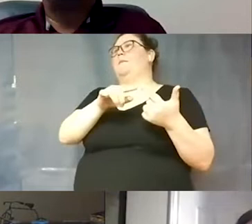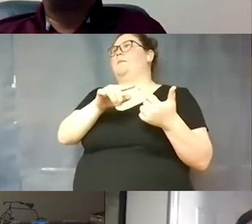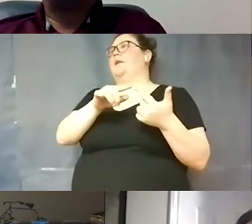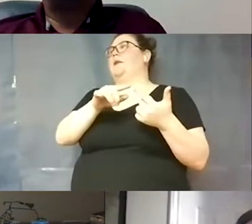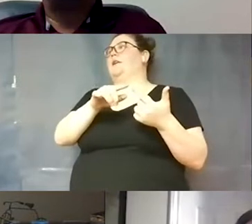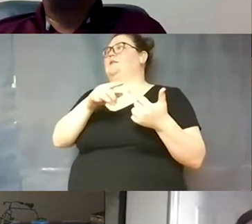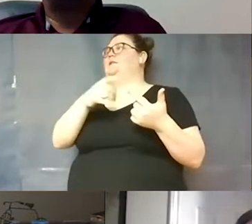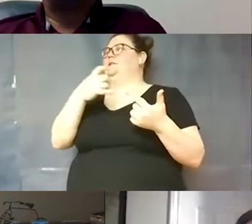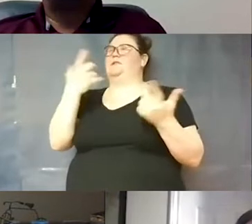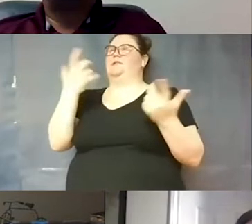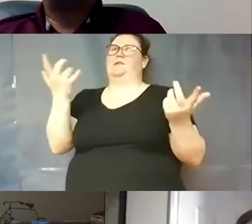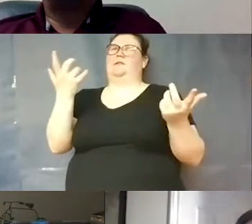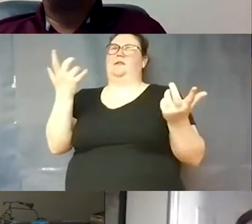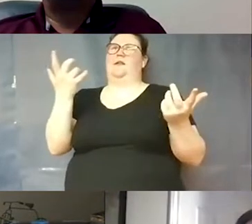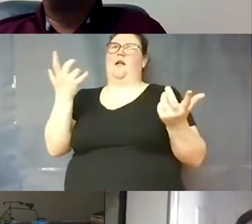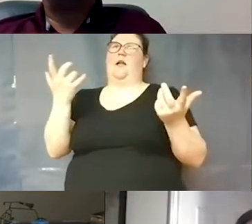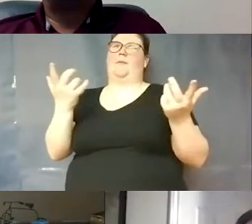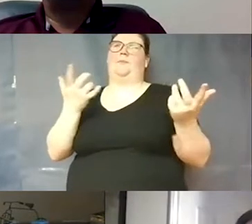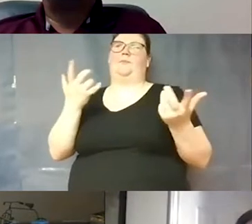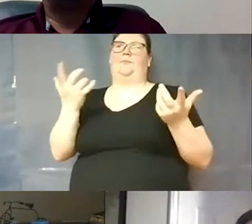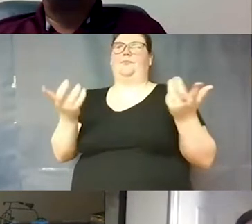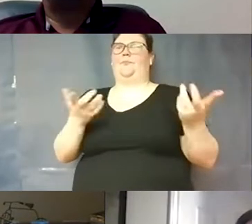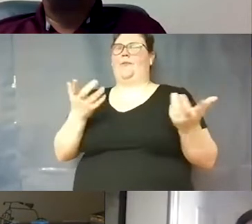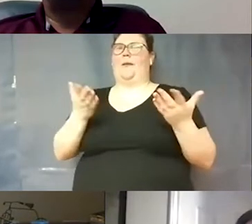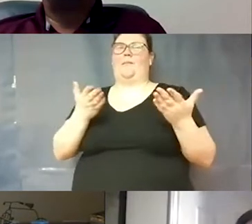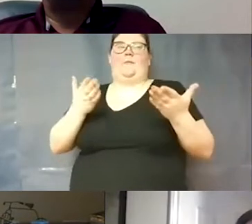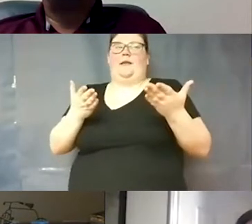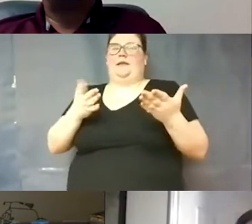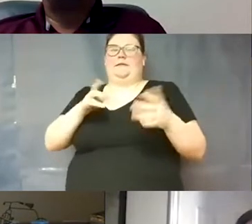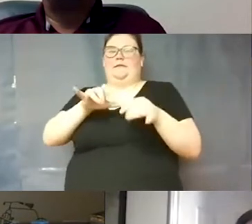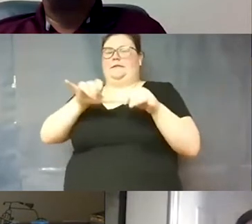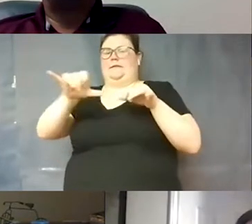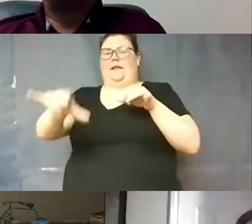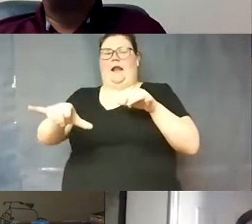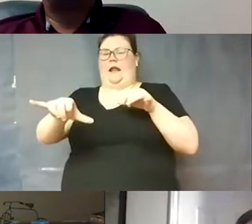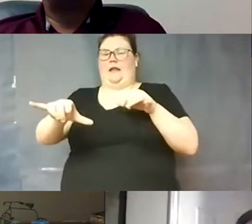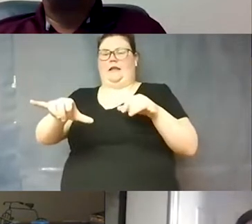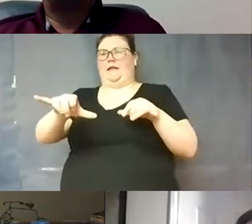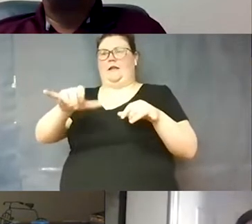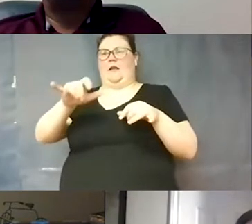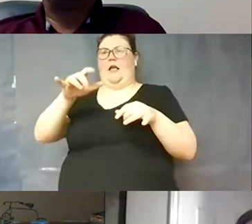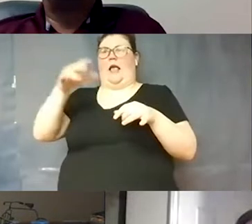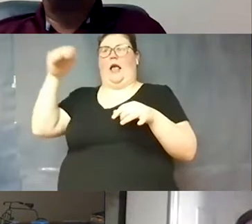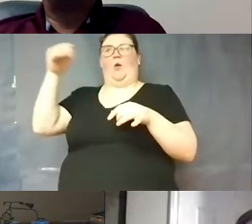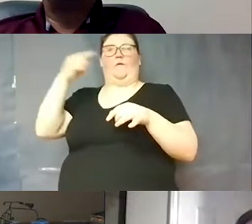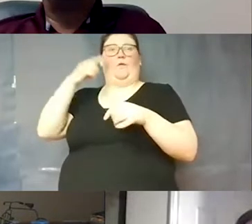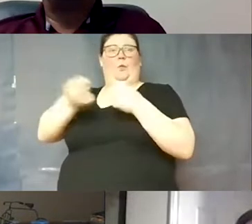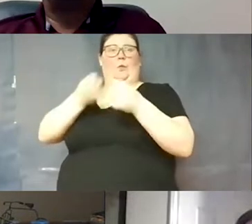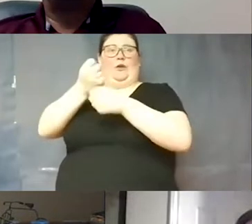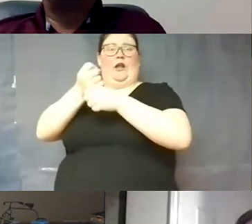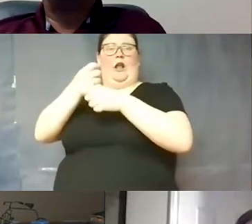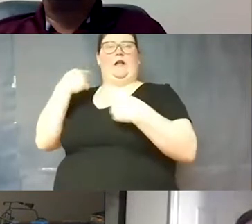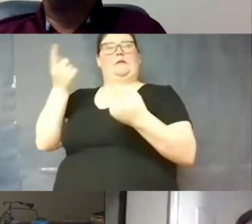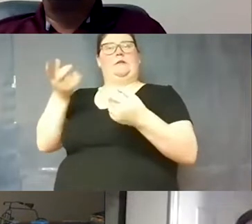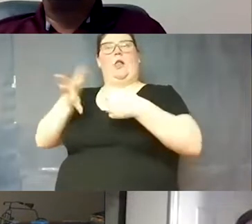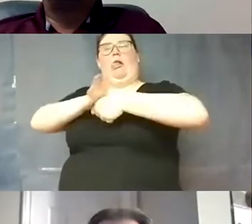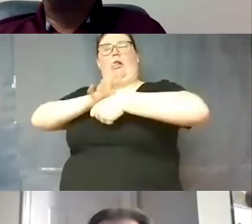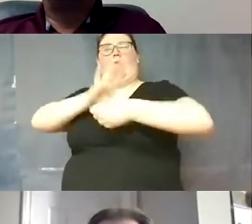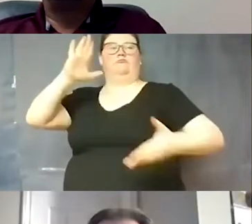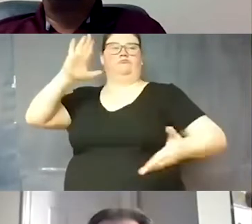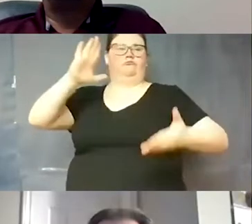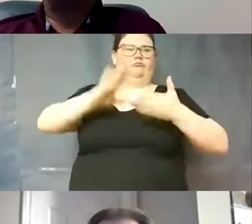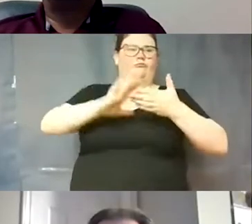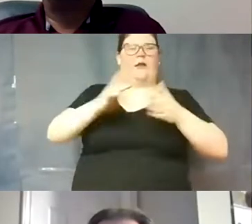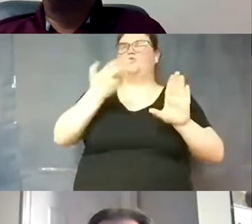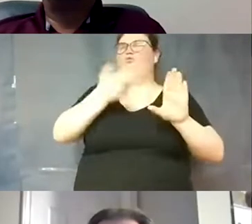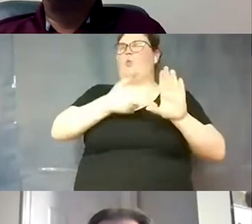right now you know maybe staying out a year in order for this covet to kind of get over and rejoin the